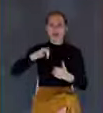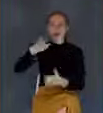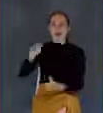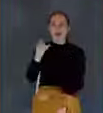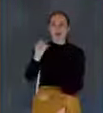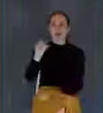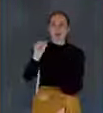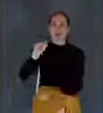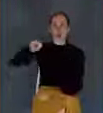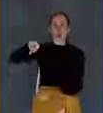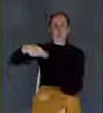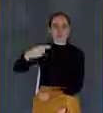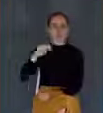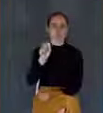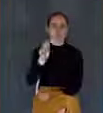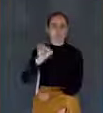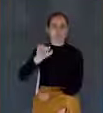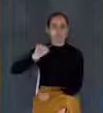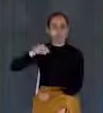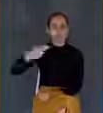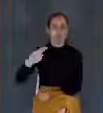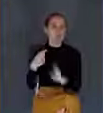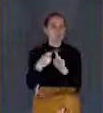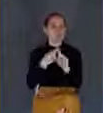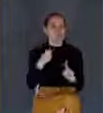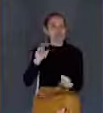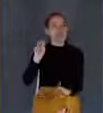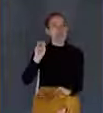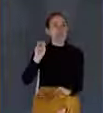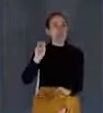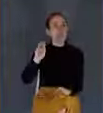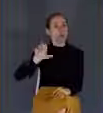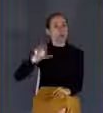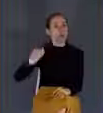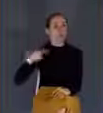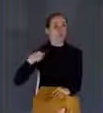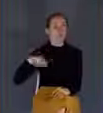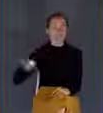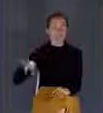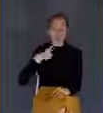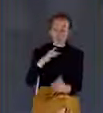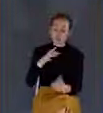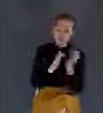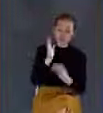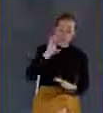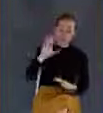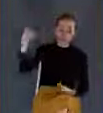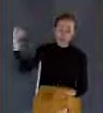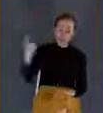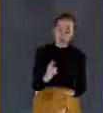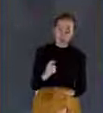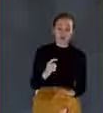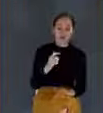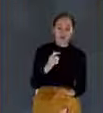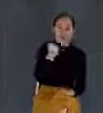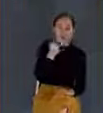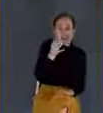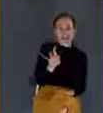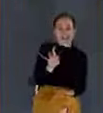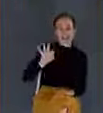of Mormon fame who predicted the Lord would come in 1832, then in 1890. When that didn't happen, then in 1891.